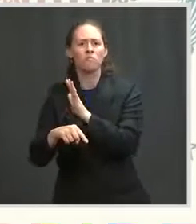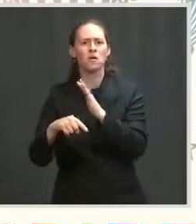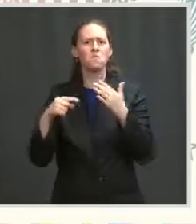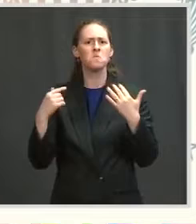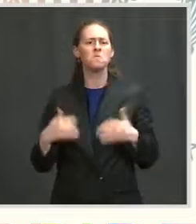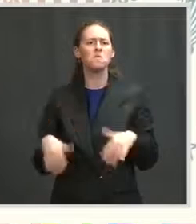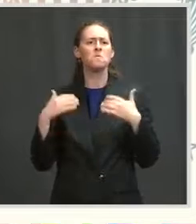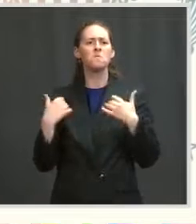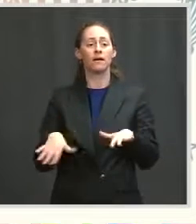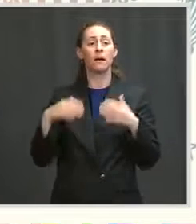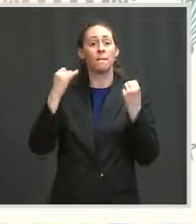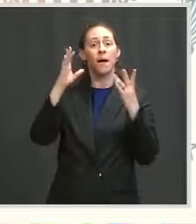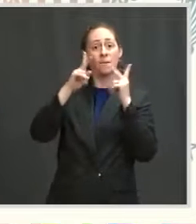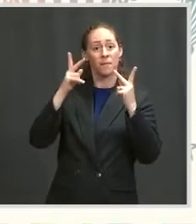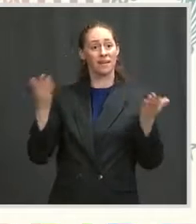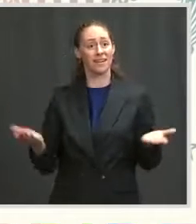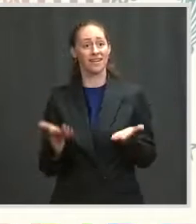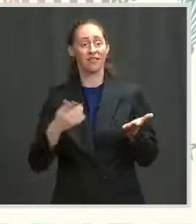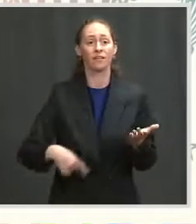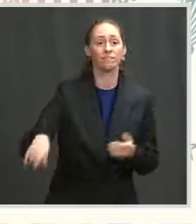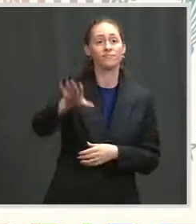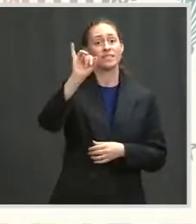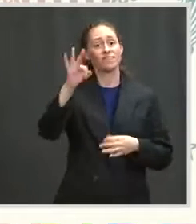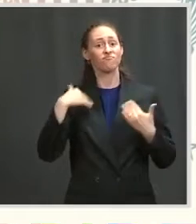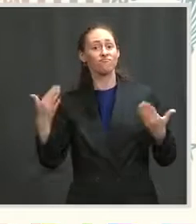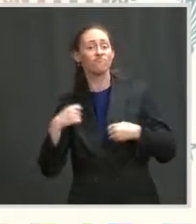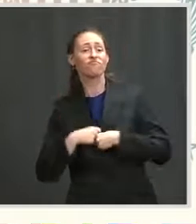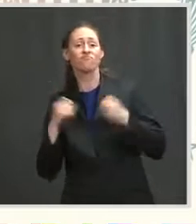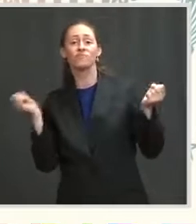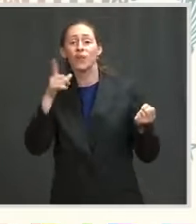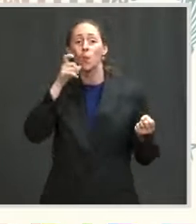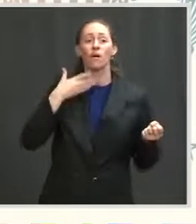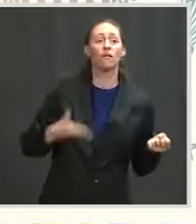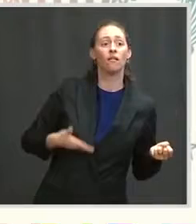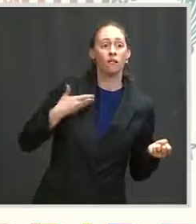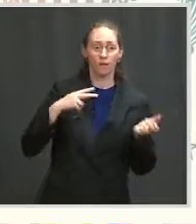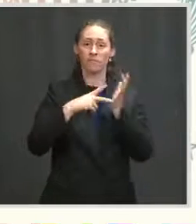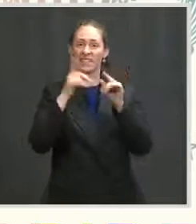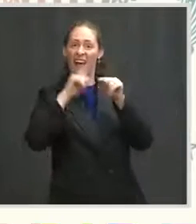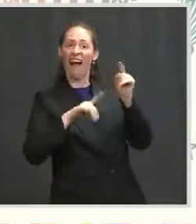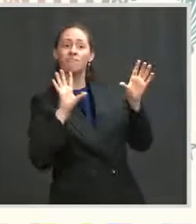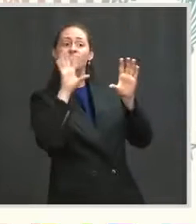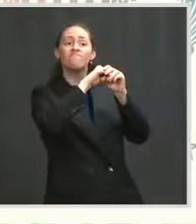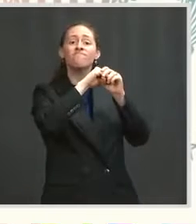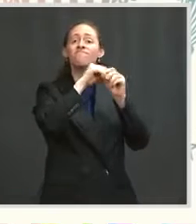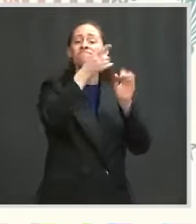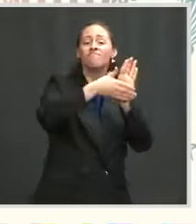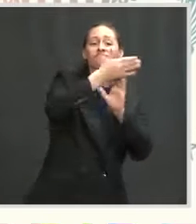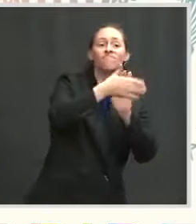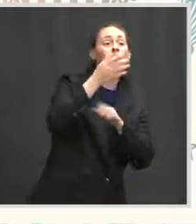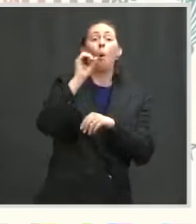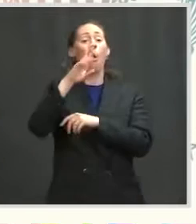in this room, being outed could be disqualifying from public service. Any public service, not just being a cabinet officer or a member of the